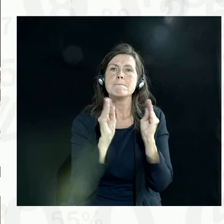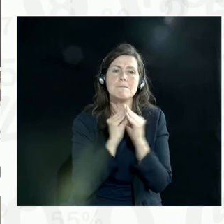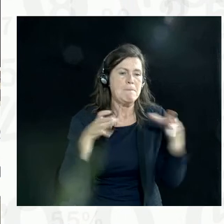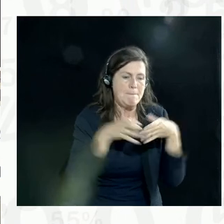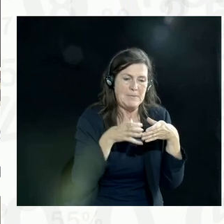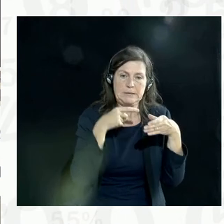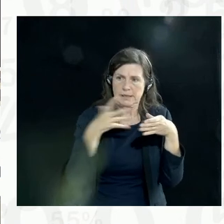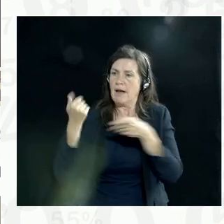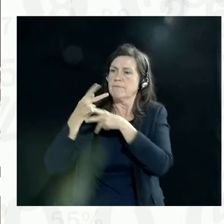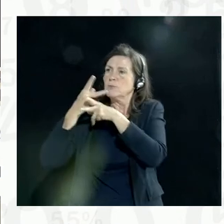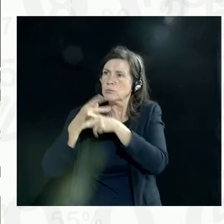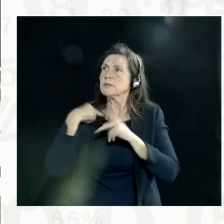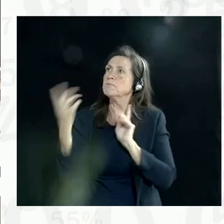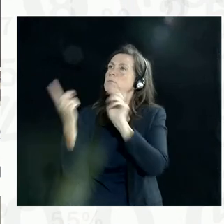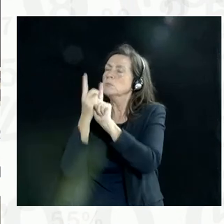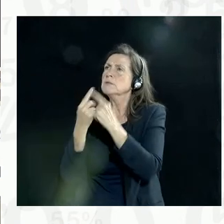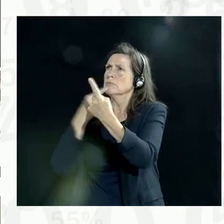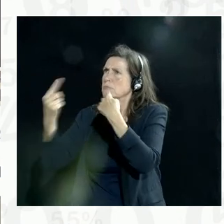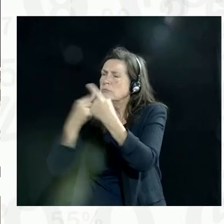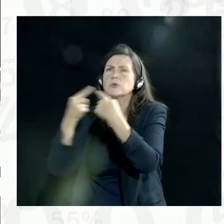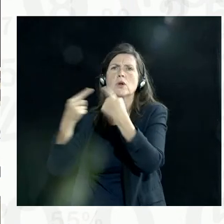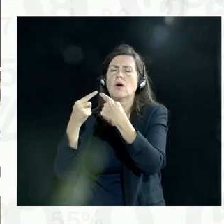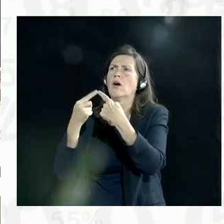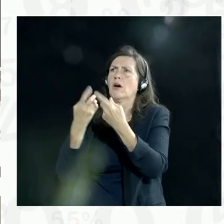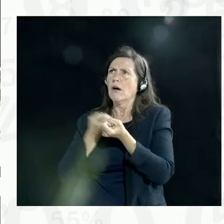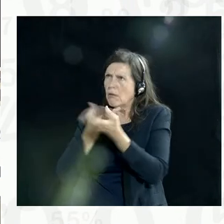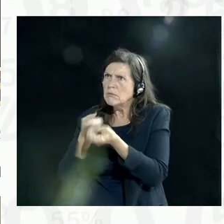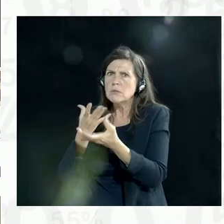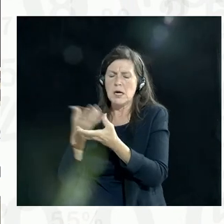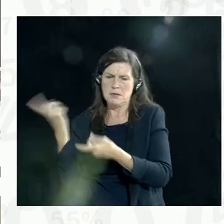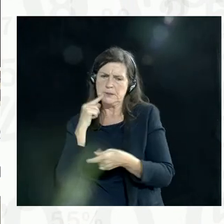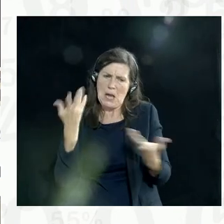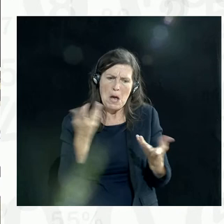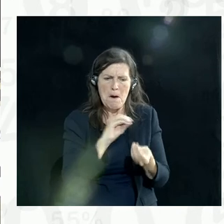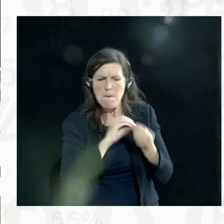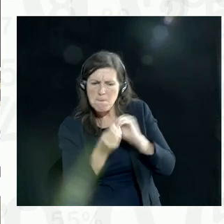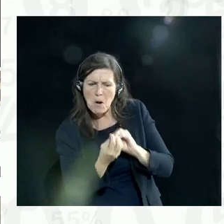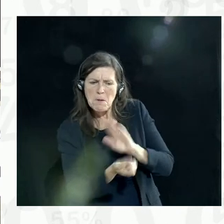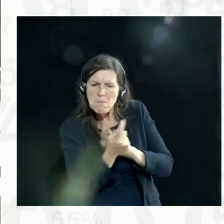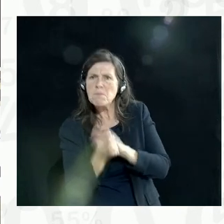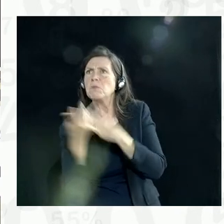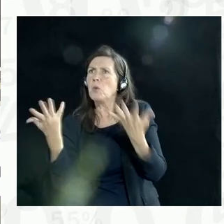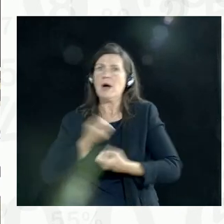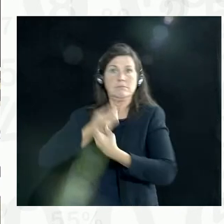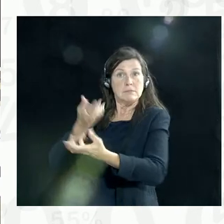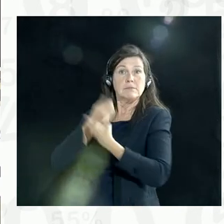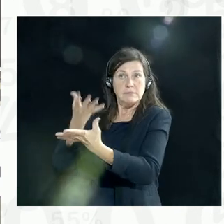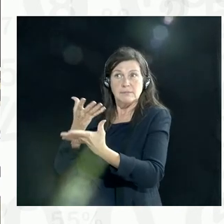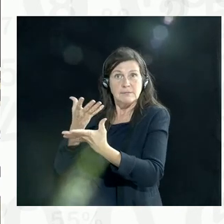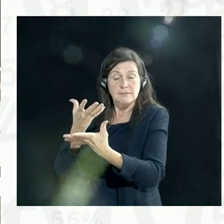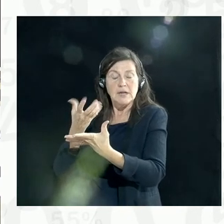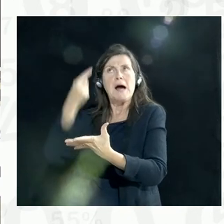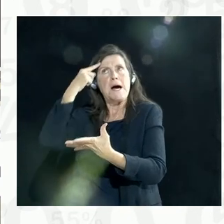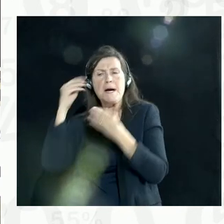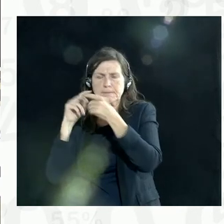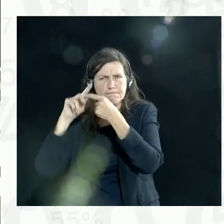these people meet and they talk and they actually highlight what are the problems that they are facing so that solutions can